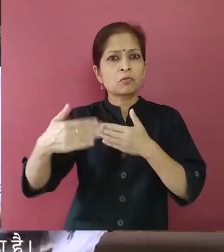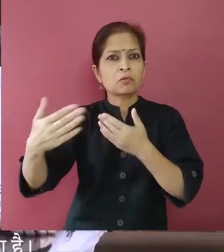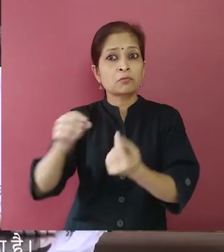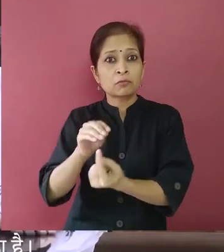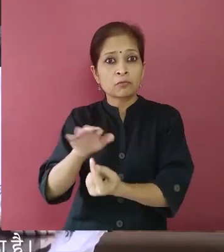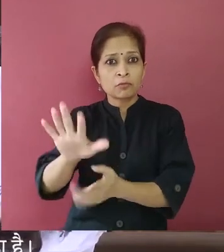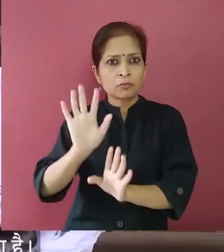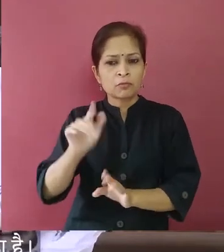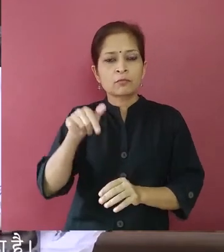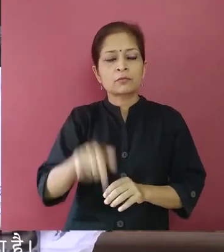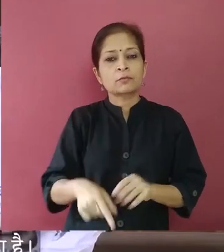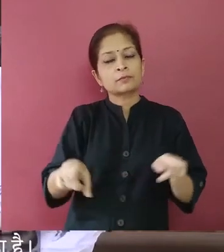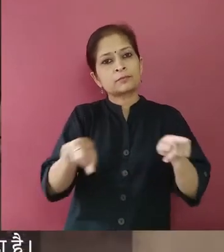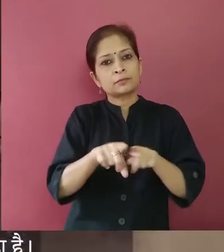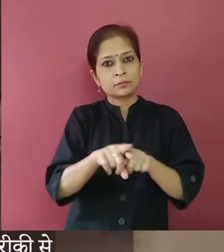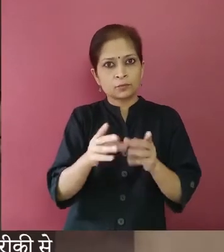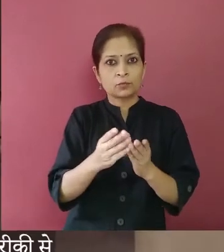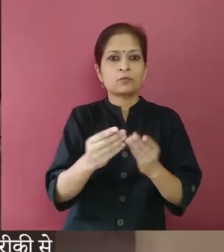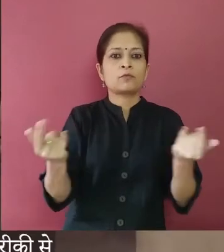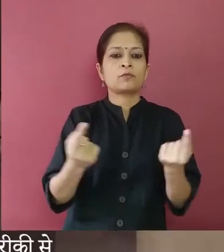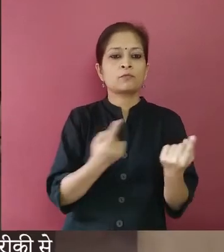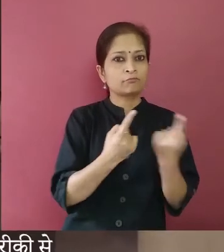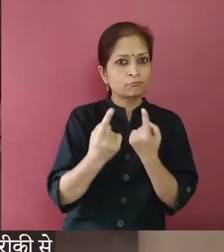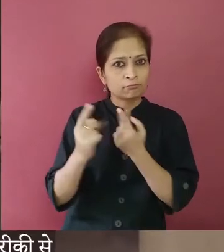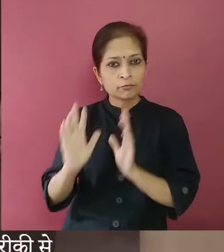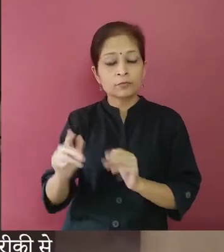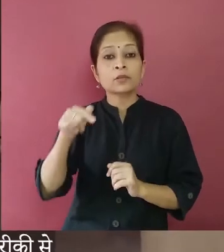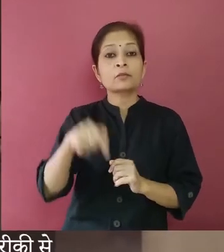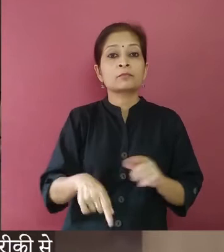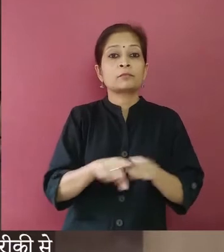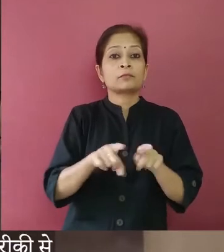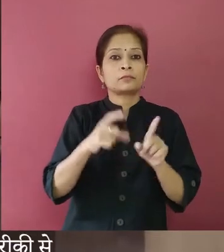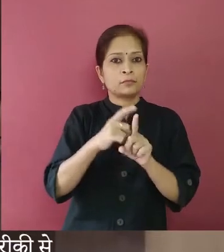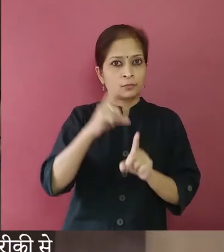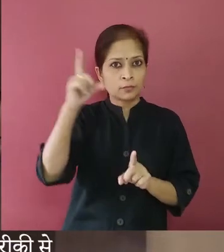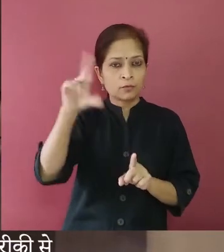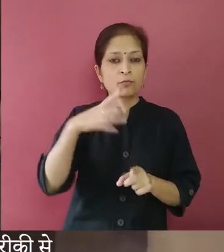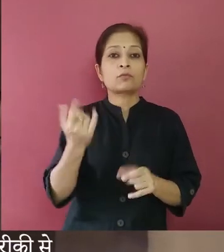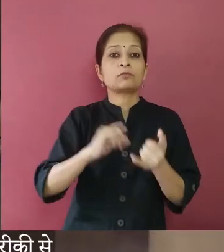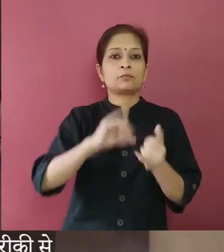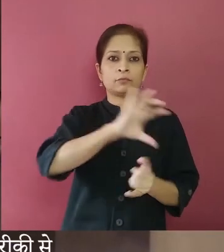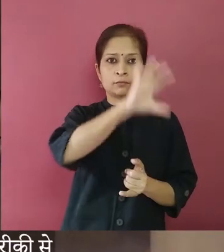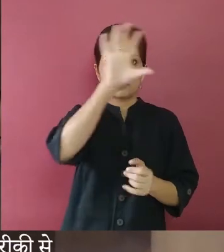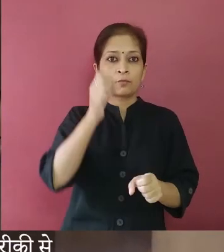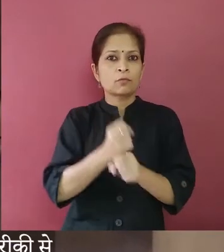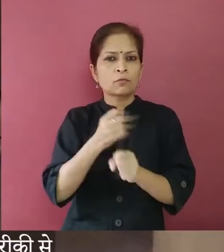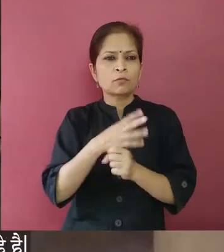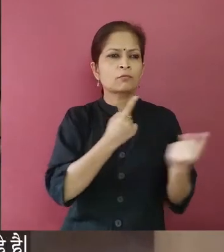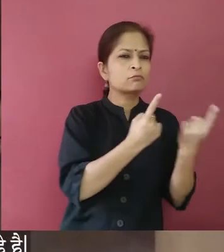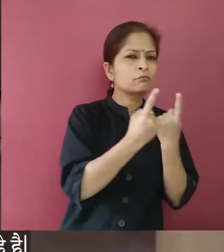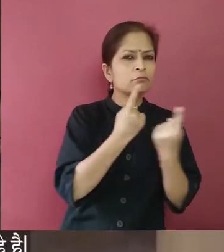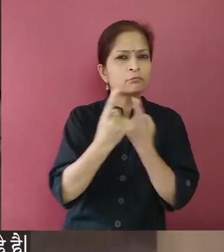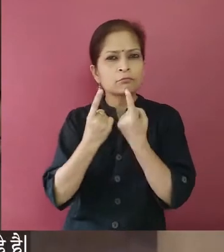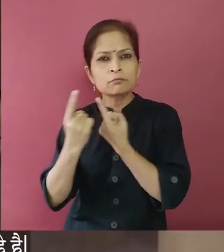are picked up and duly addressed. And because of that, both at the central level and at the state level, there is a very close